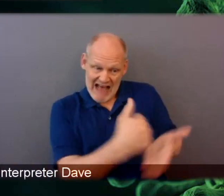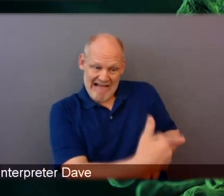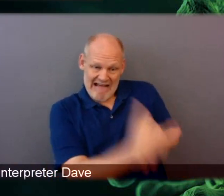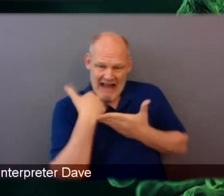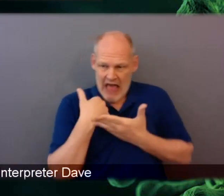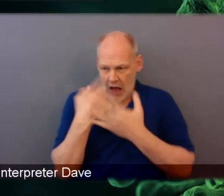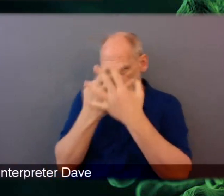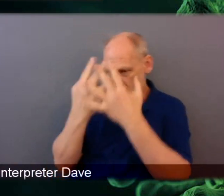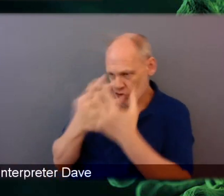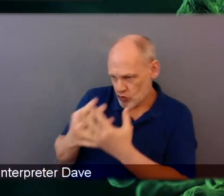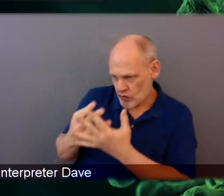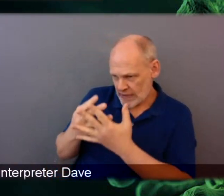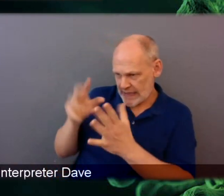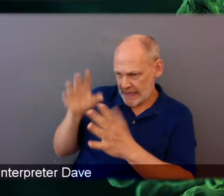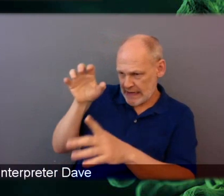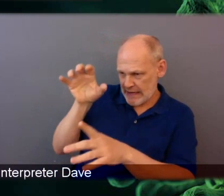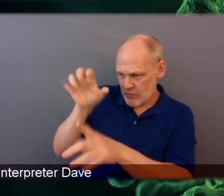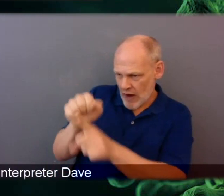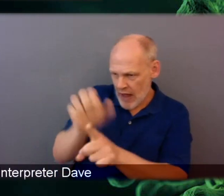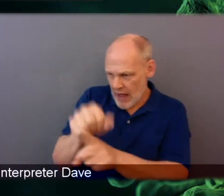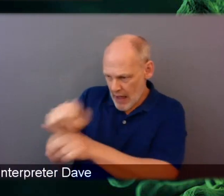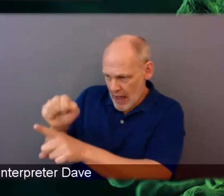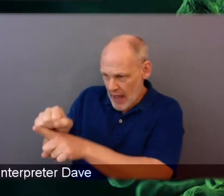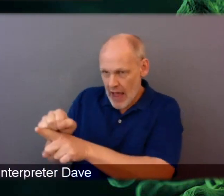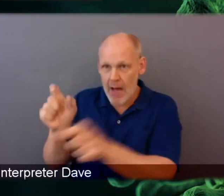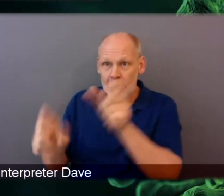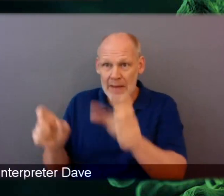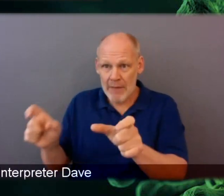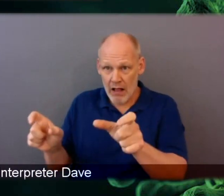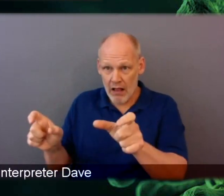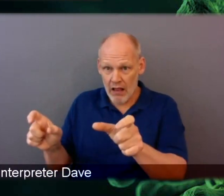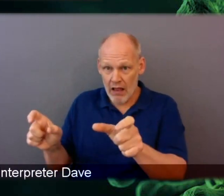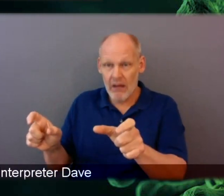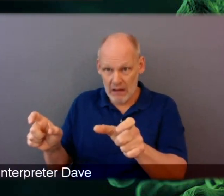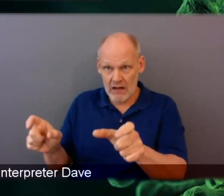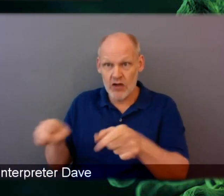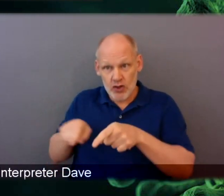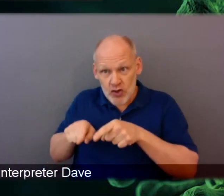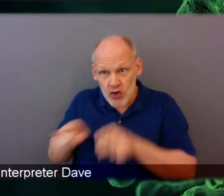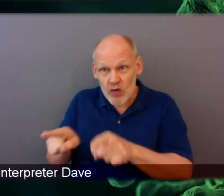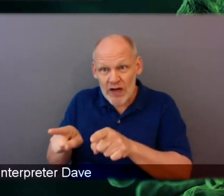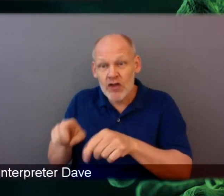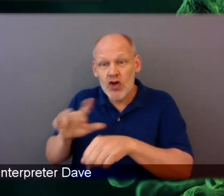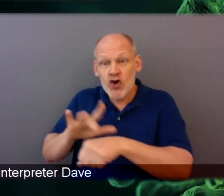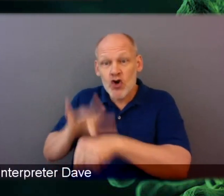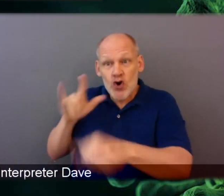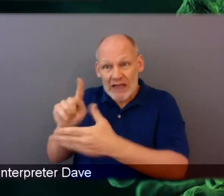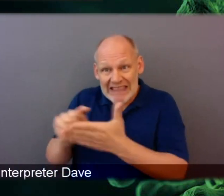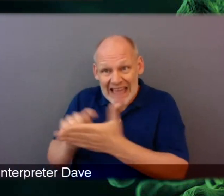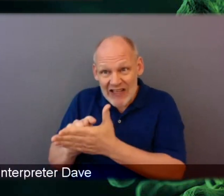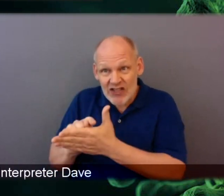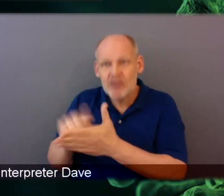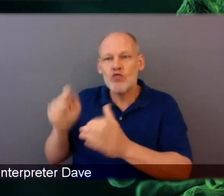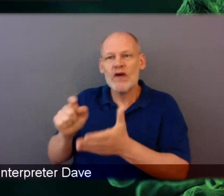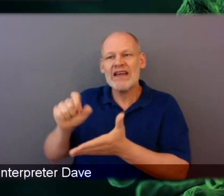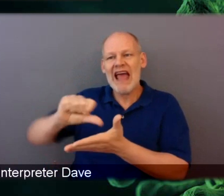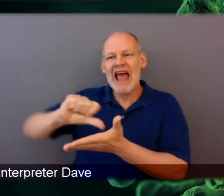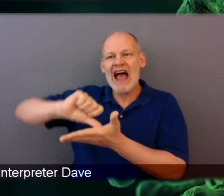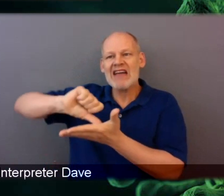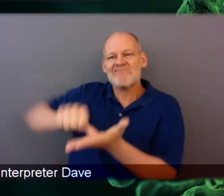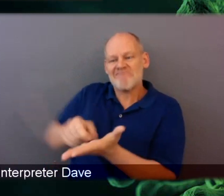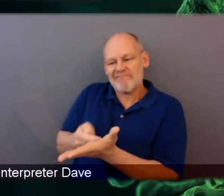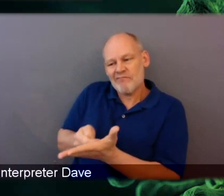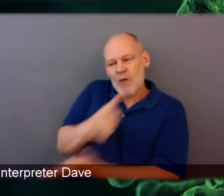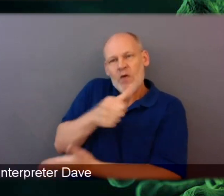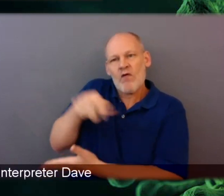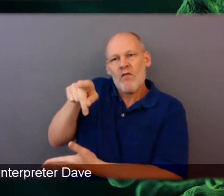earlier screening, so the polyps can get removed before the cancer develops. However, the big problem here is that the